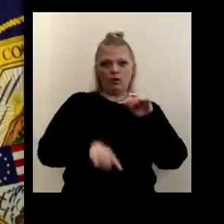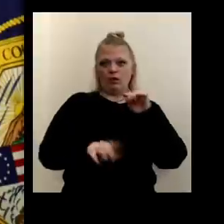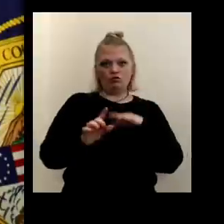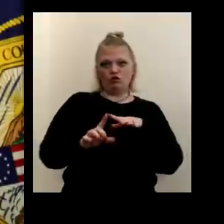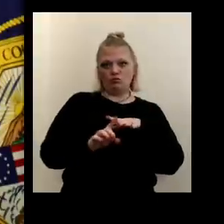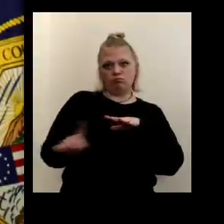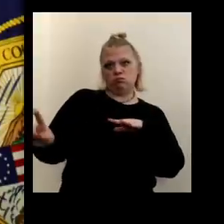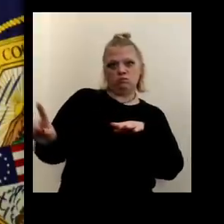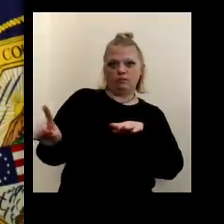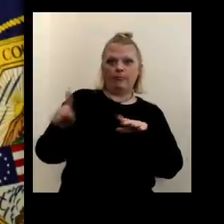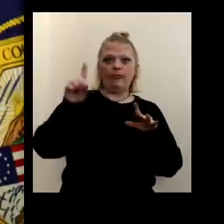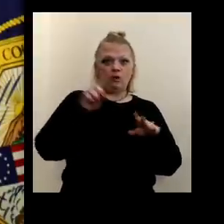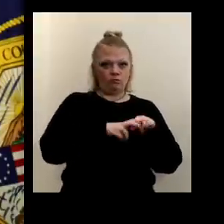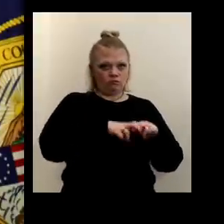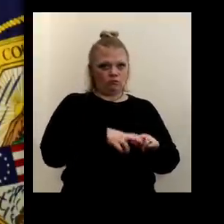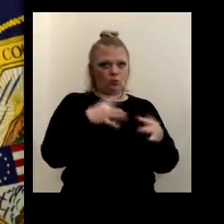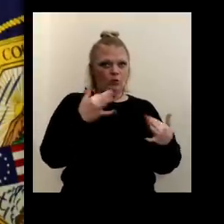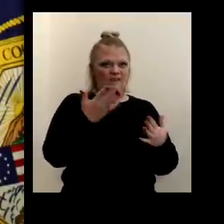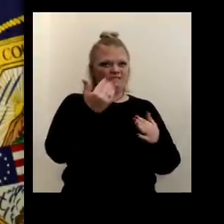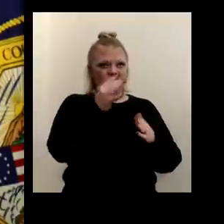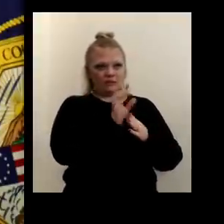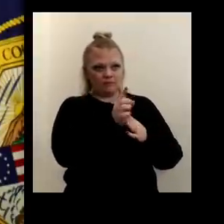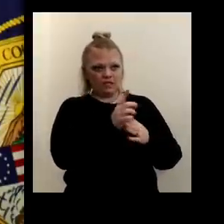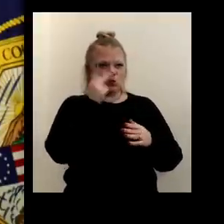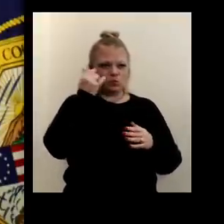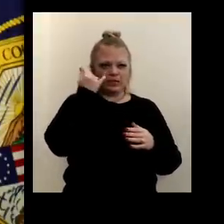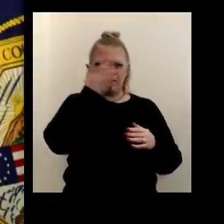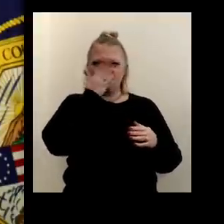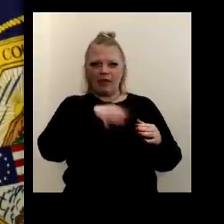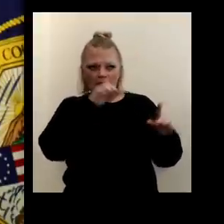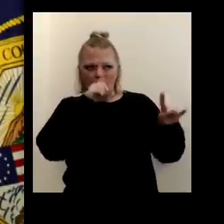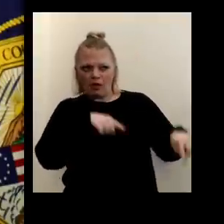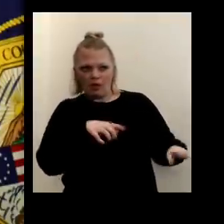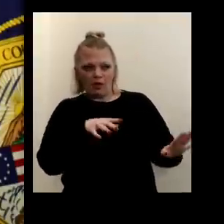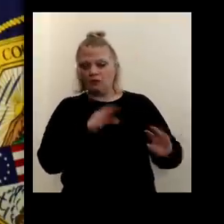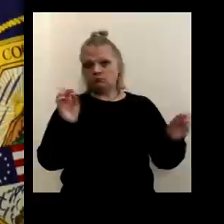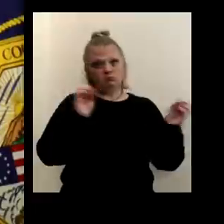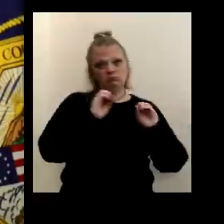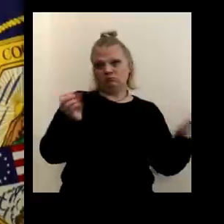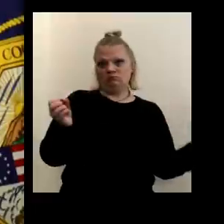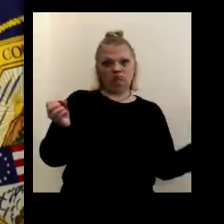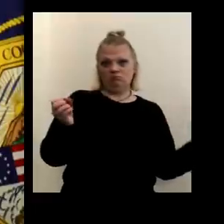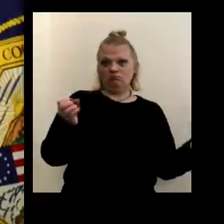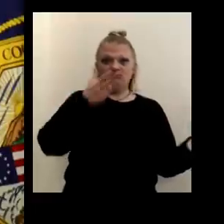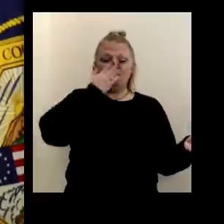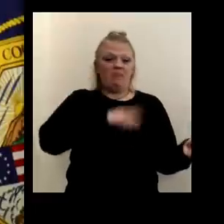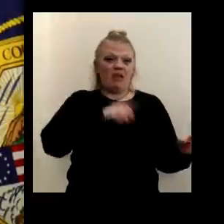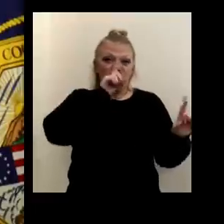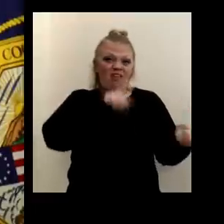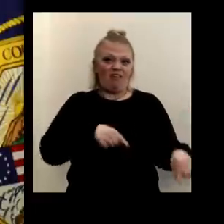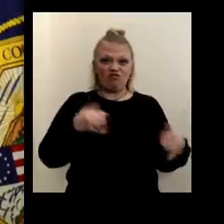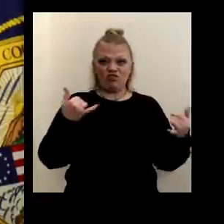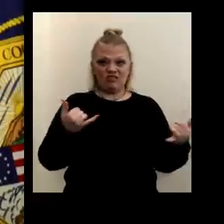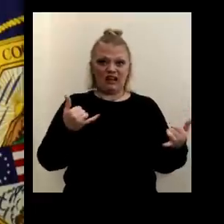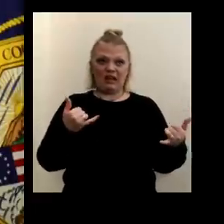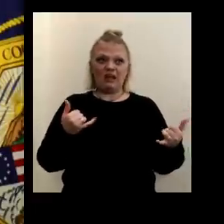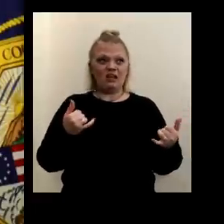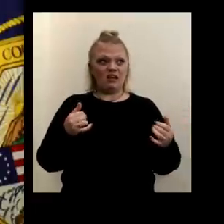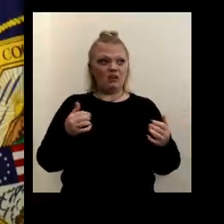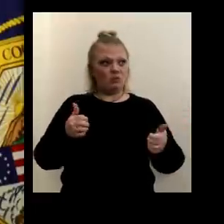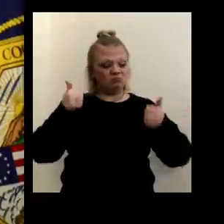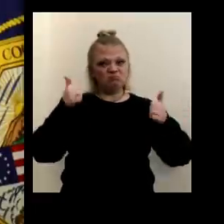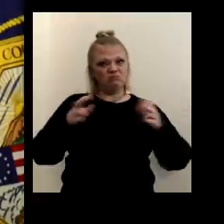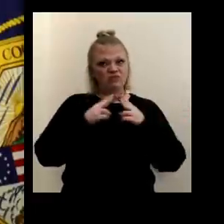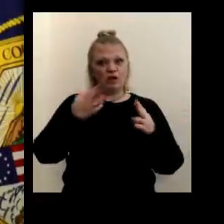out. You have to wait for 15 minutes or so to see if there's an adverse reaction. We didn't get any individuals that had an adverse reaction, but it was going very well.